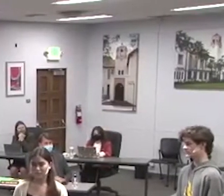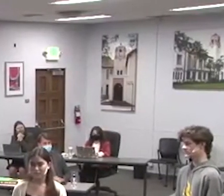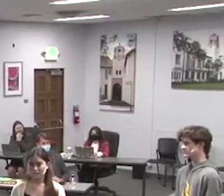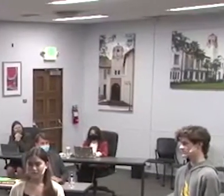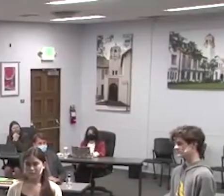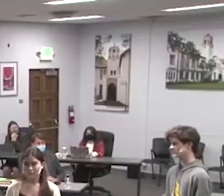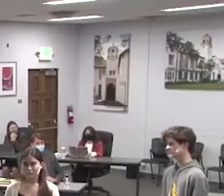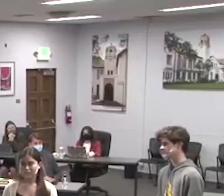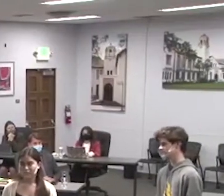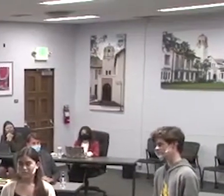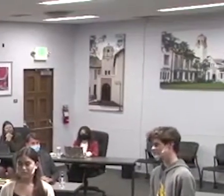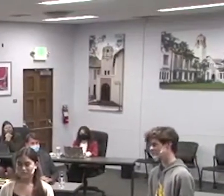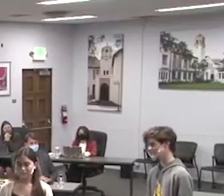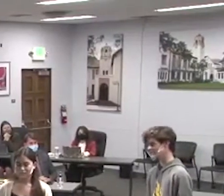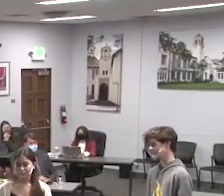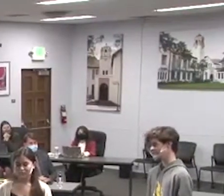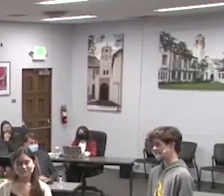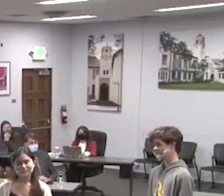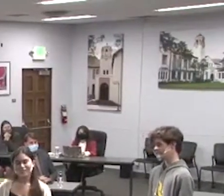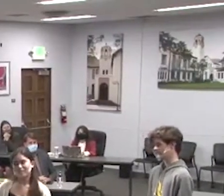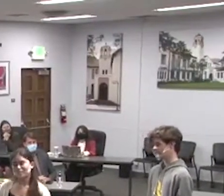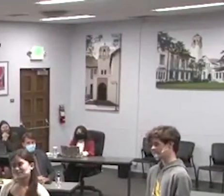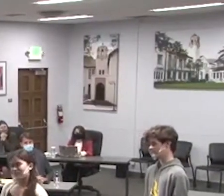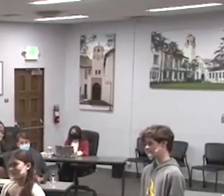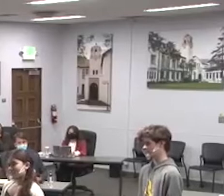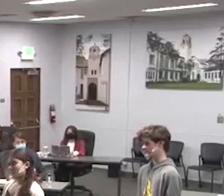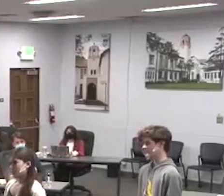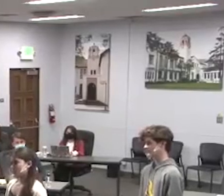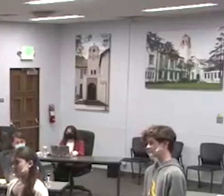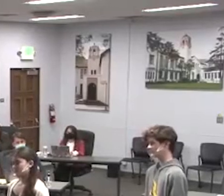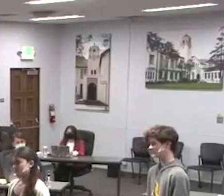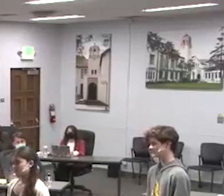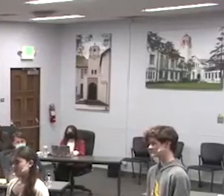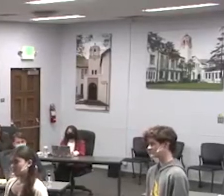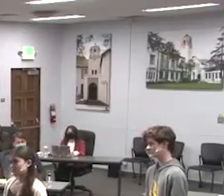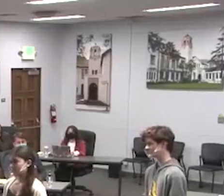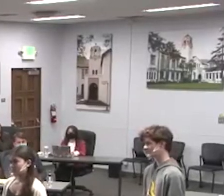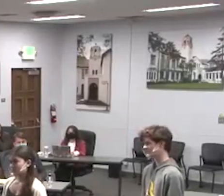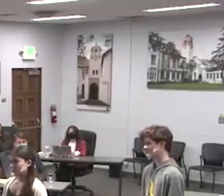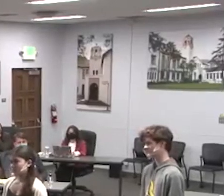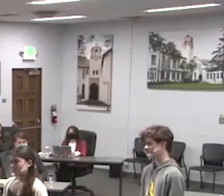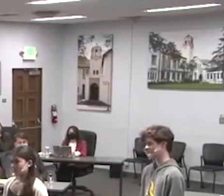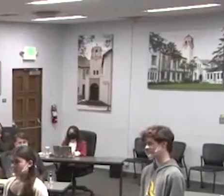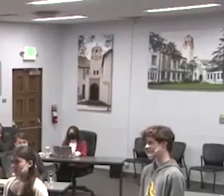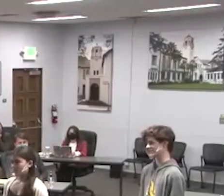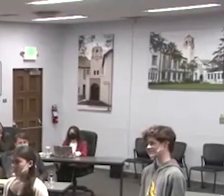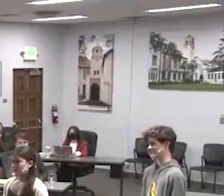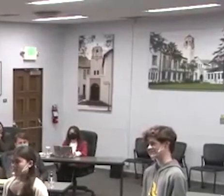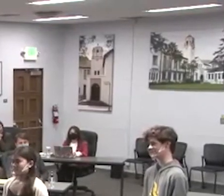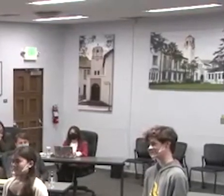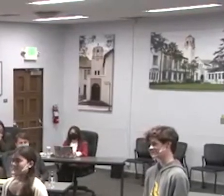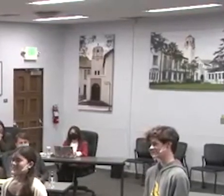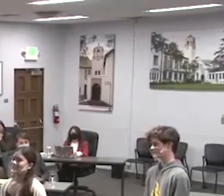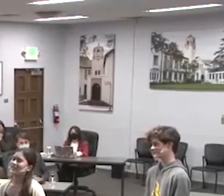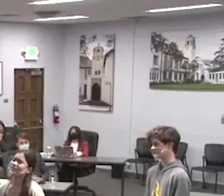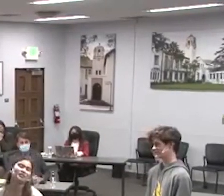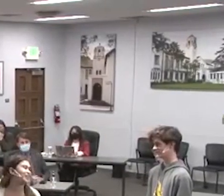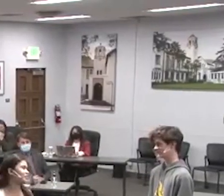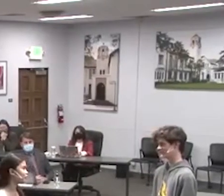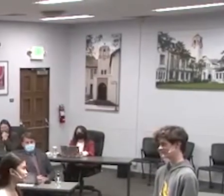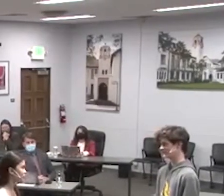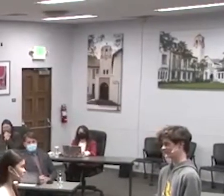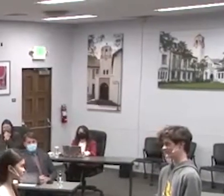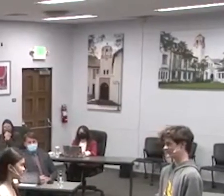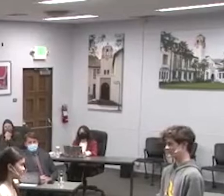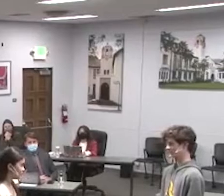emily are you are you mad at me i'm not mad at you you've been treating me so funny lately i don't like the